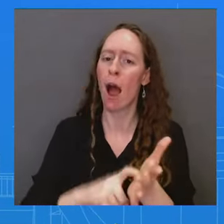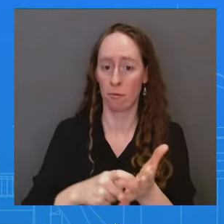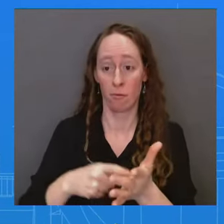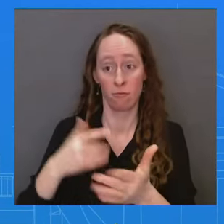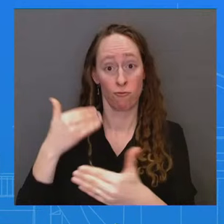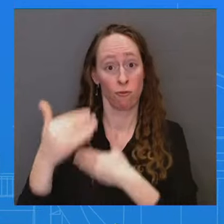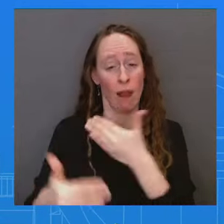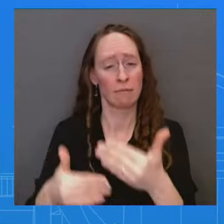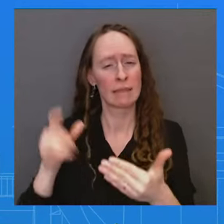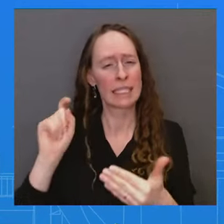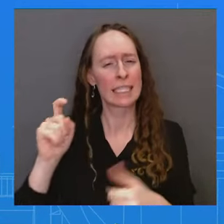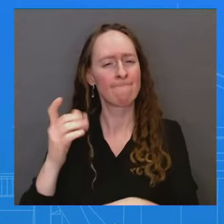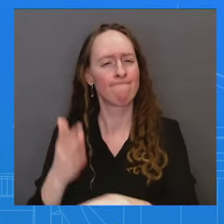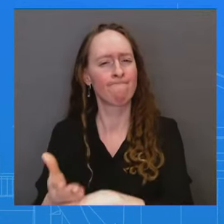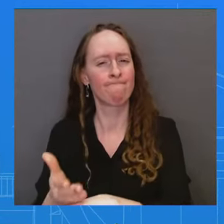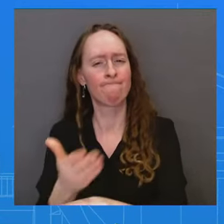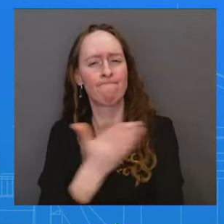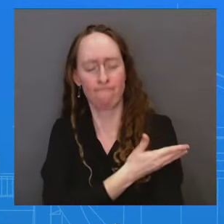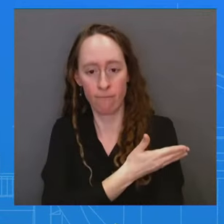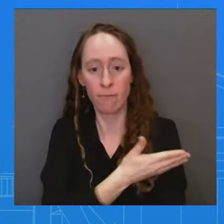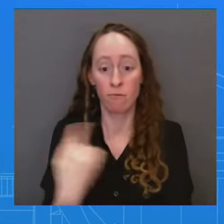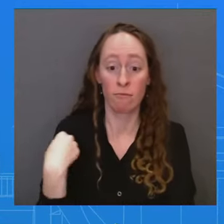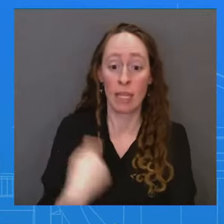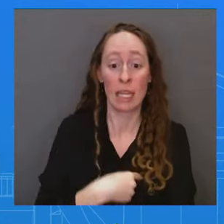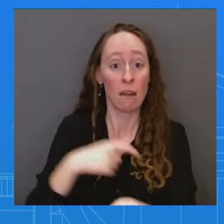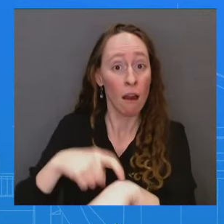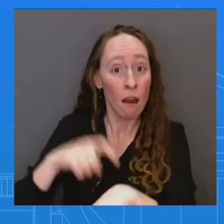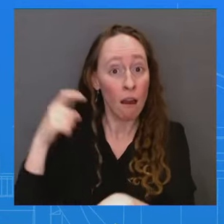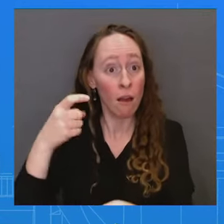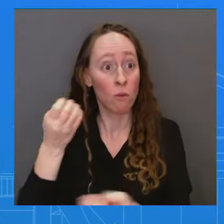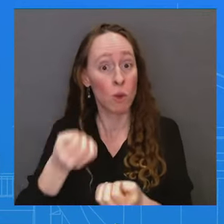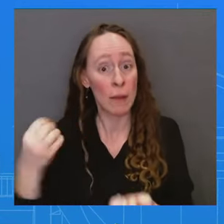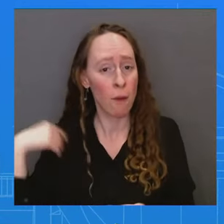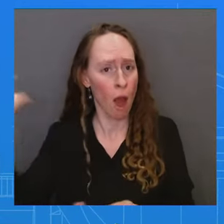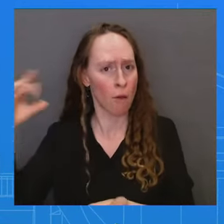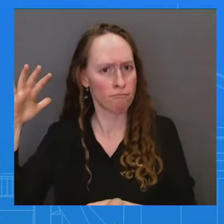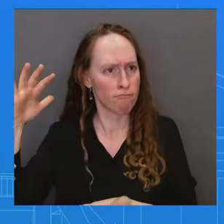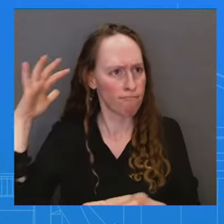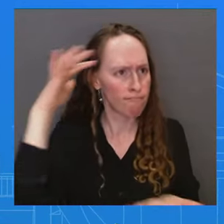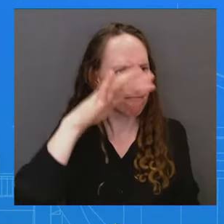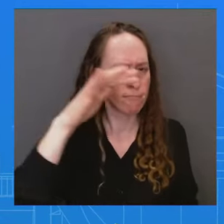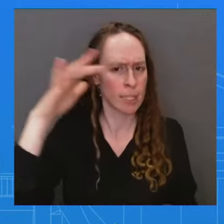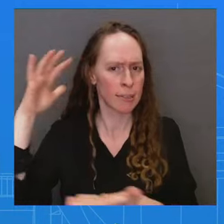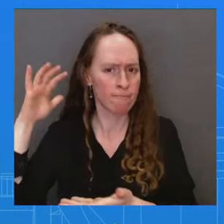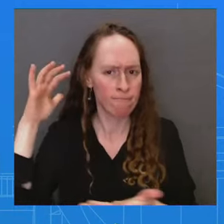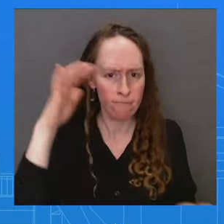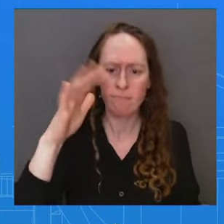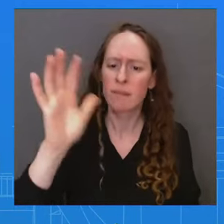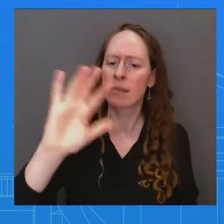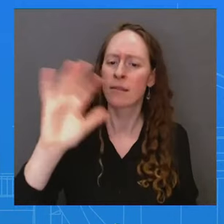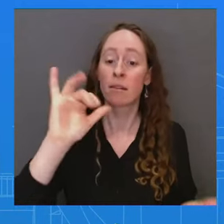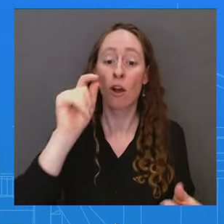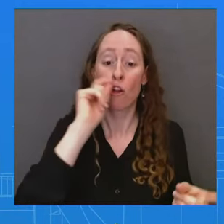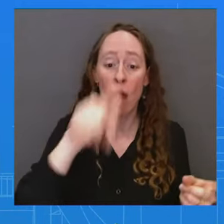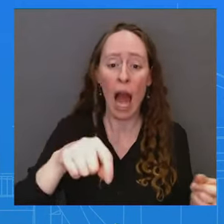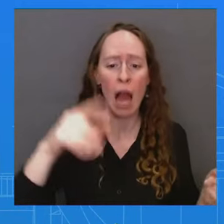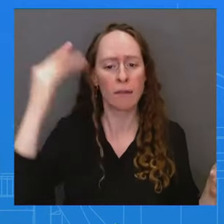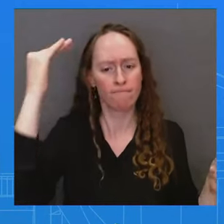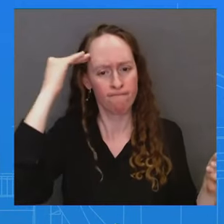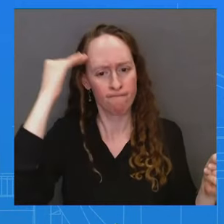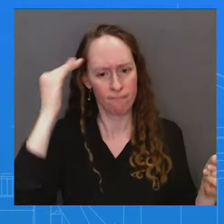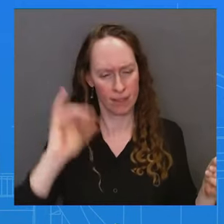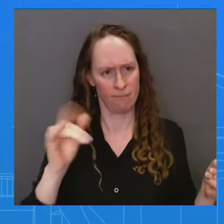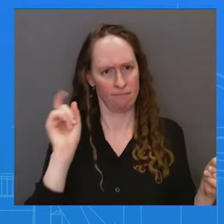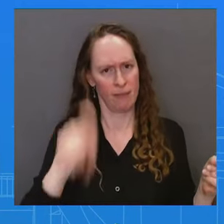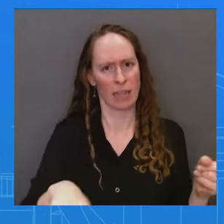to Ukraine. We have had that conversation with our Ukrainian partners, and they share our concerns about accountability. Now, we are grateful for the work